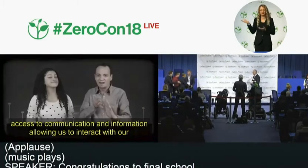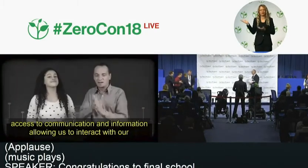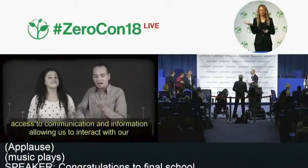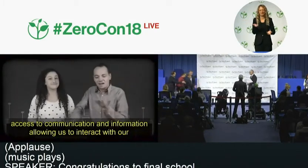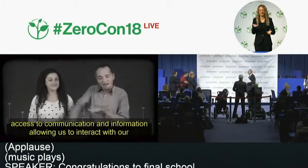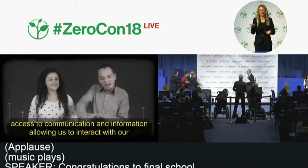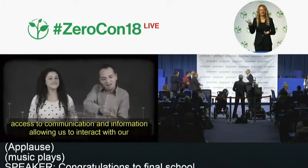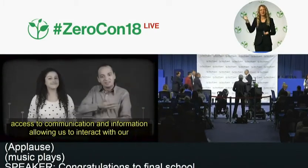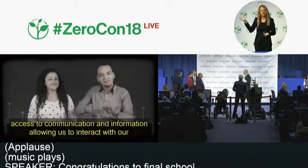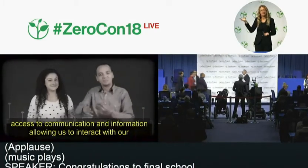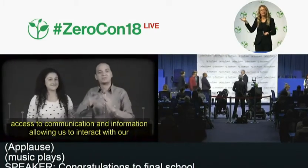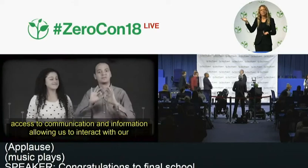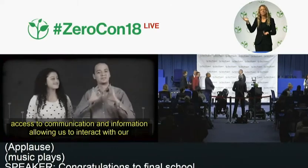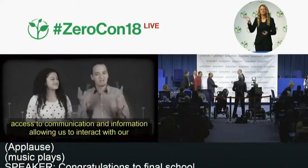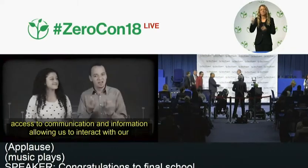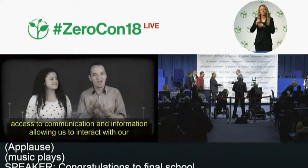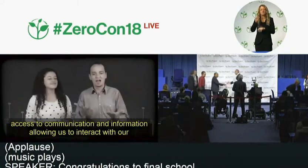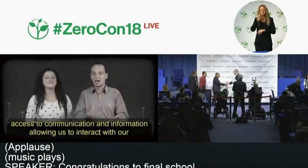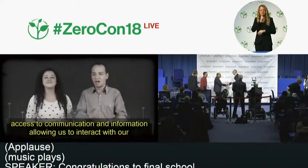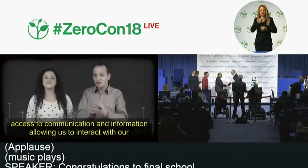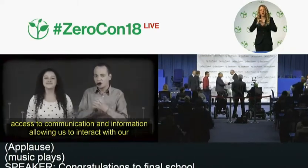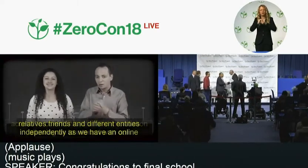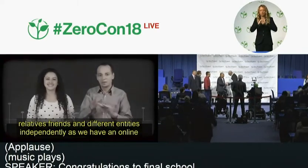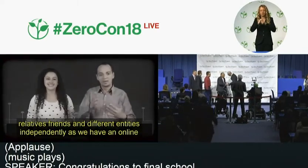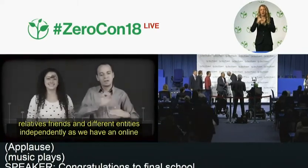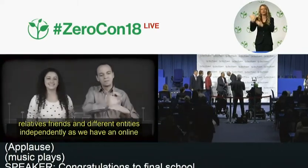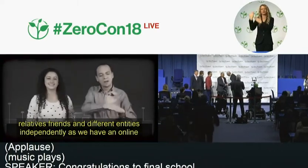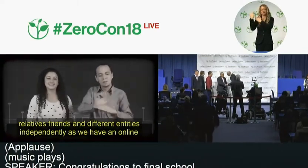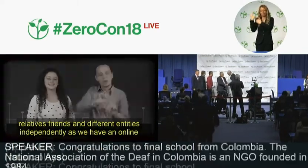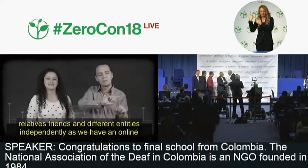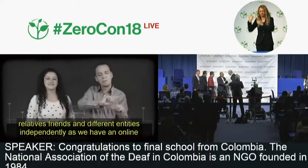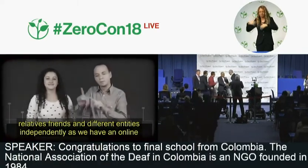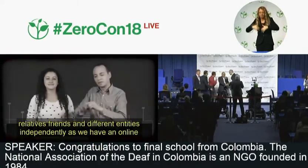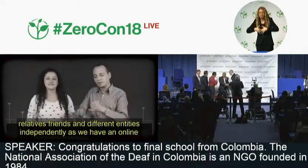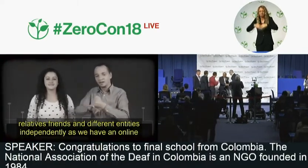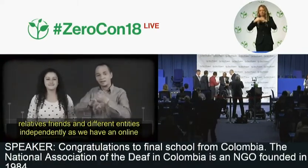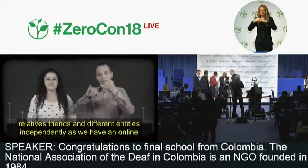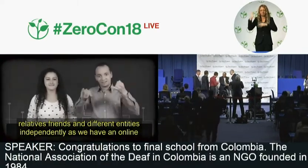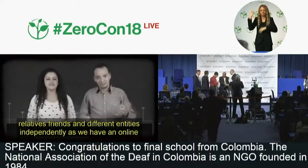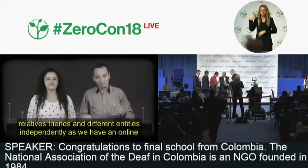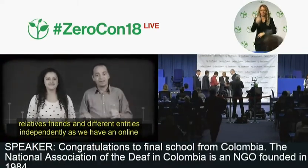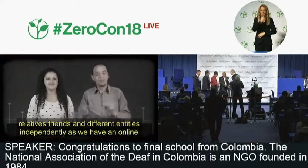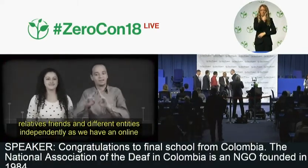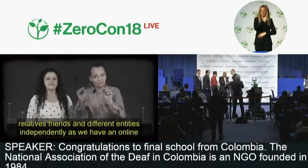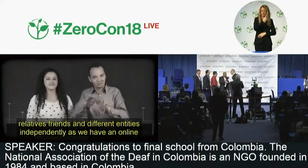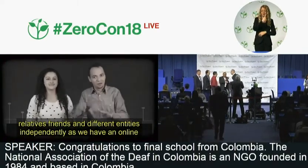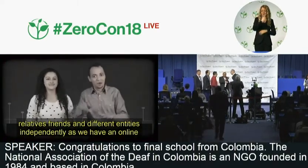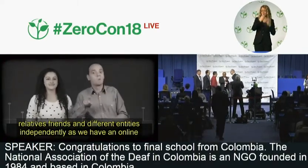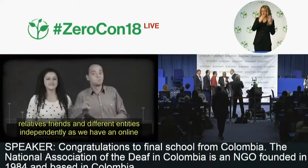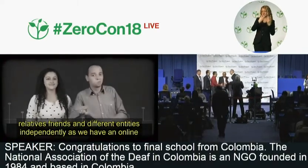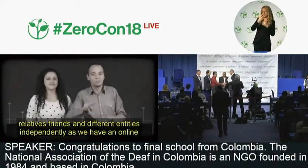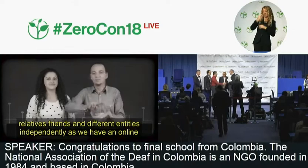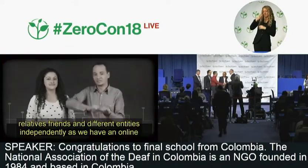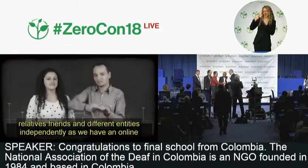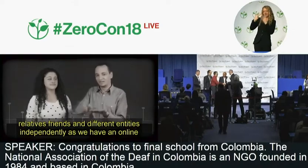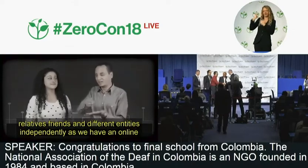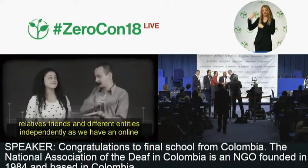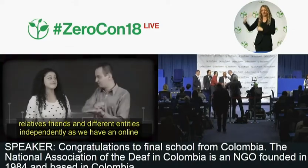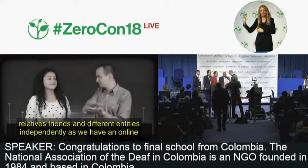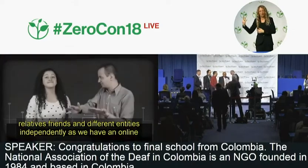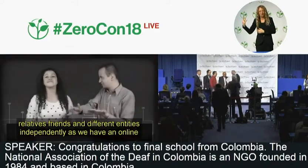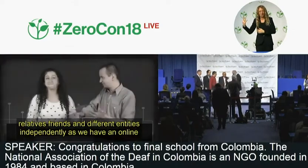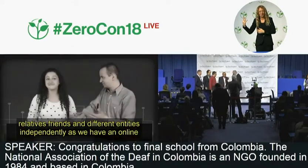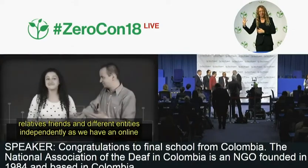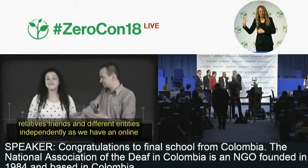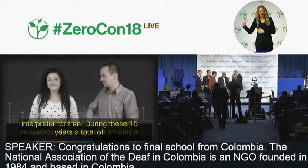founded in 1984 and based in Bogota, Colombia. In 2001, it started a project called